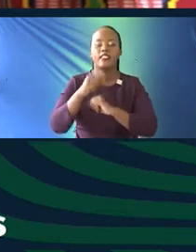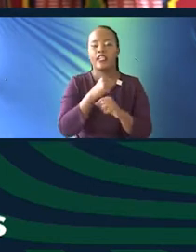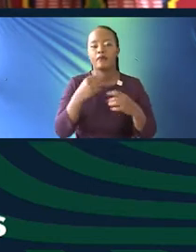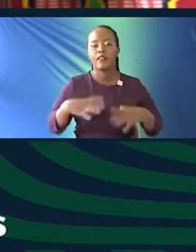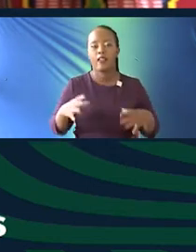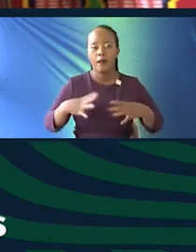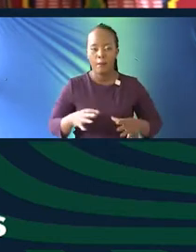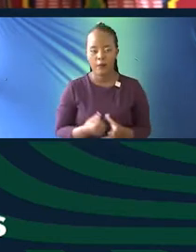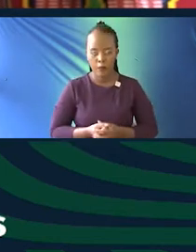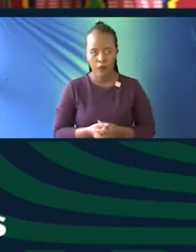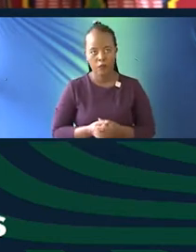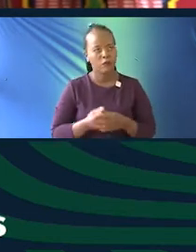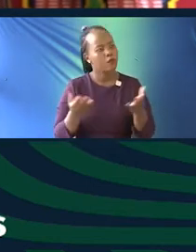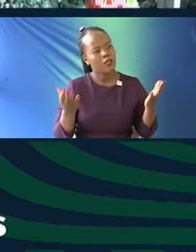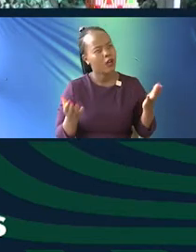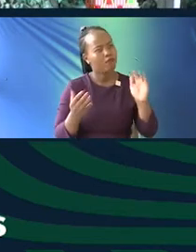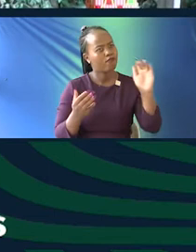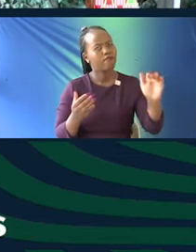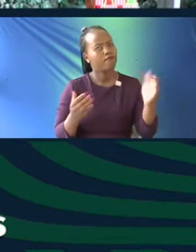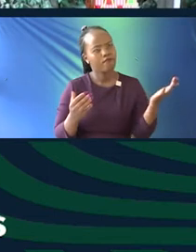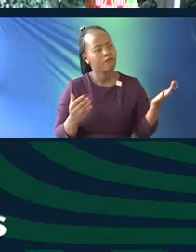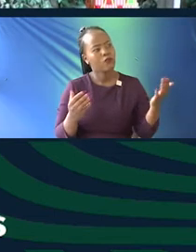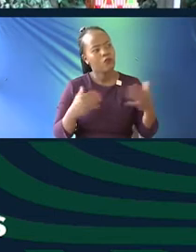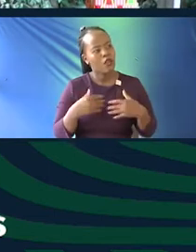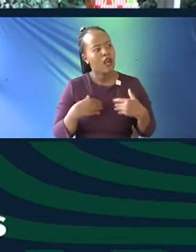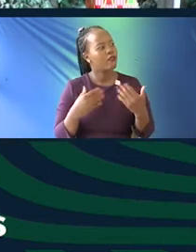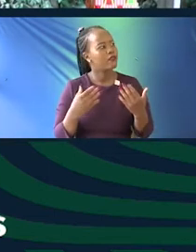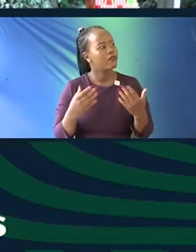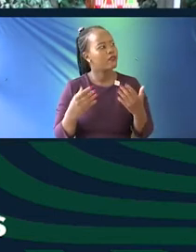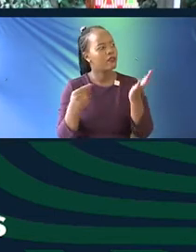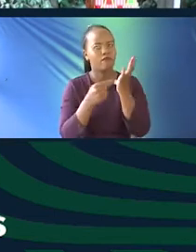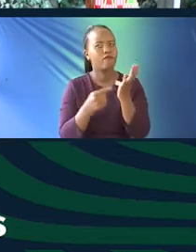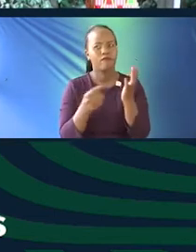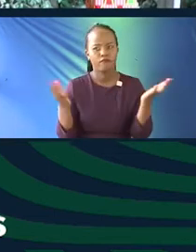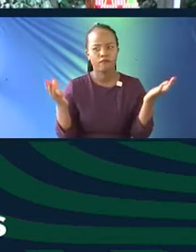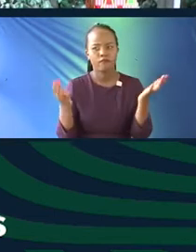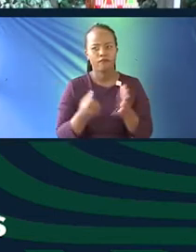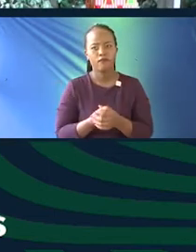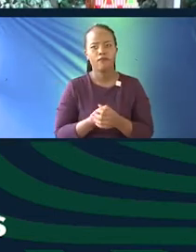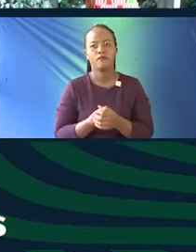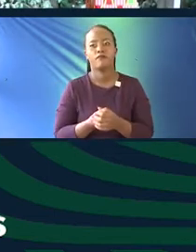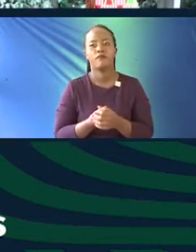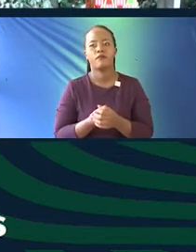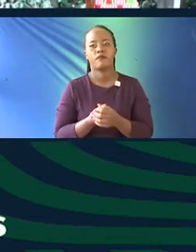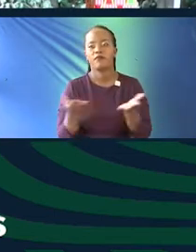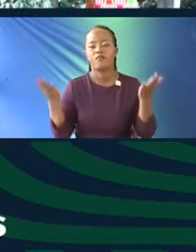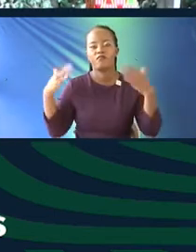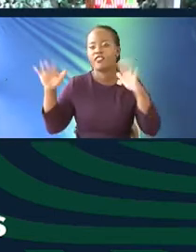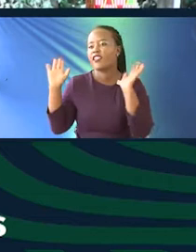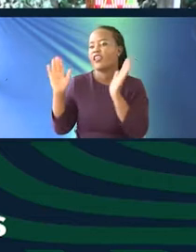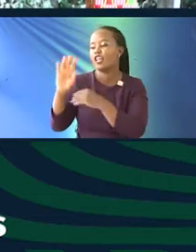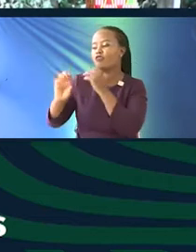are working on it. Let's see if the slides are on. Are there any slides? I think we've given up on the slides. Okay, fine. Okay.